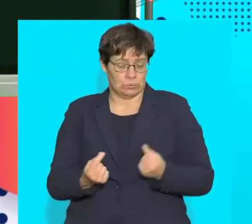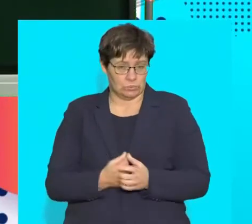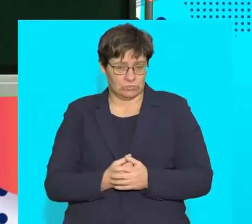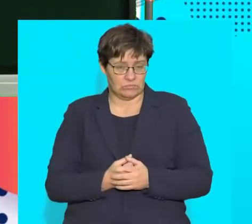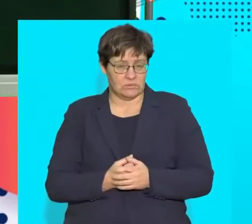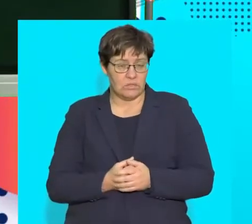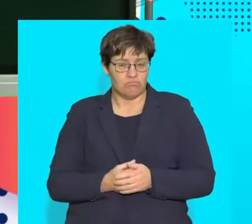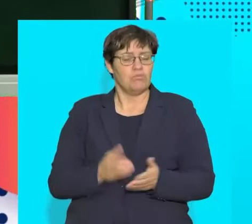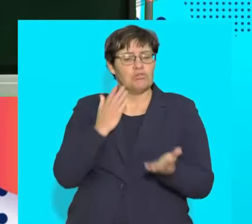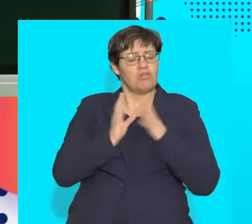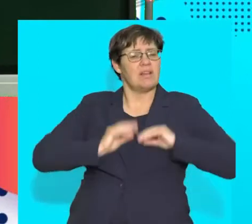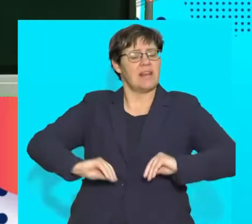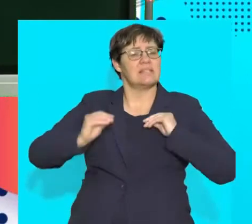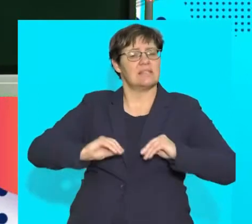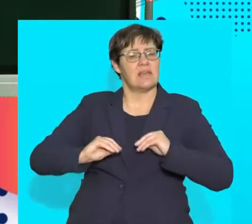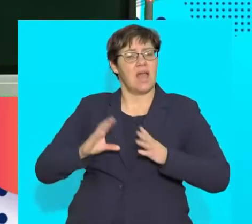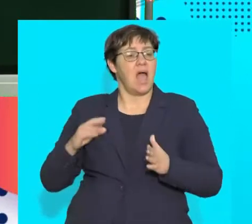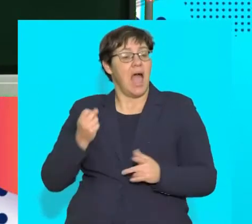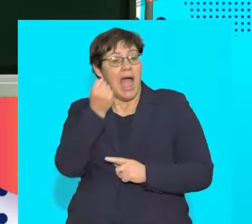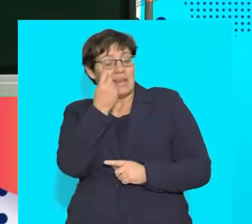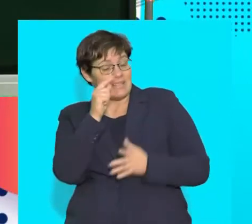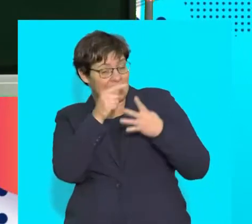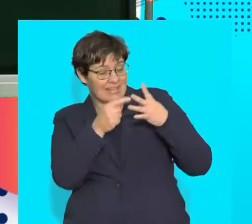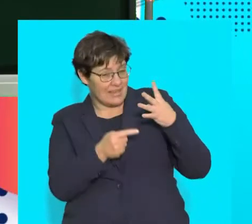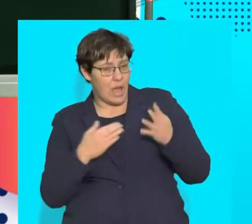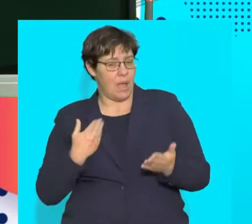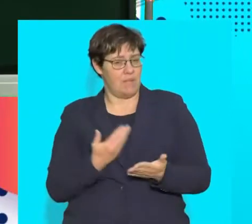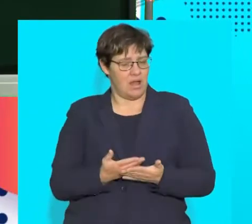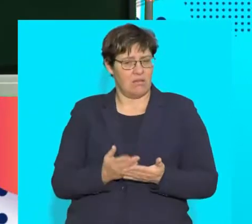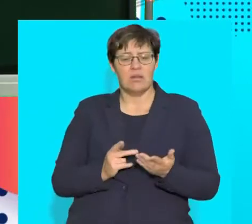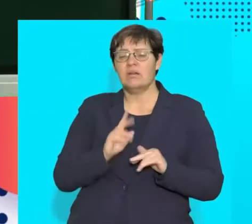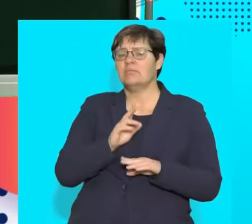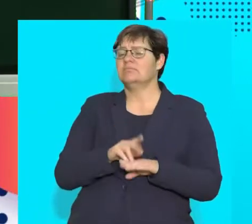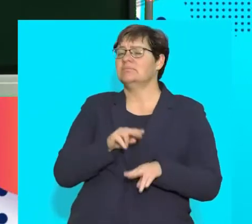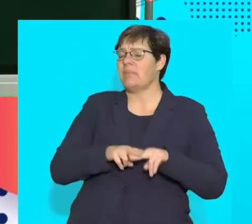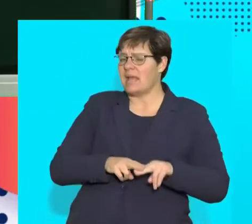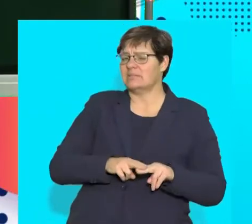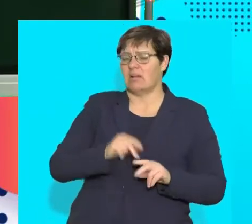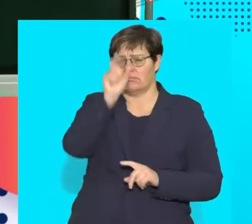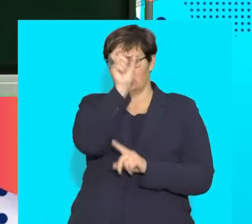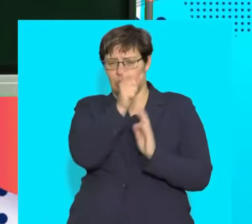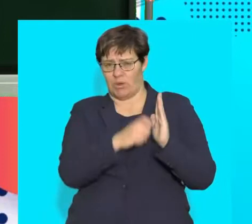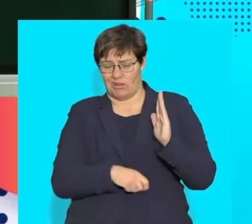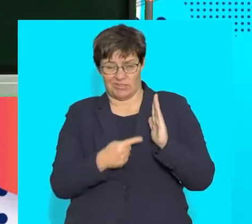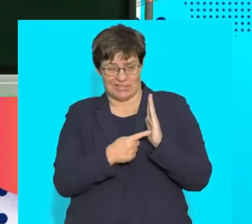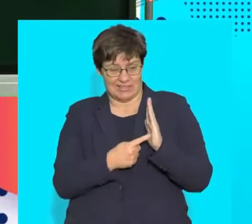Let's get straight into the lesson and apply some of our understanding by attempting some questions based on terminology.